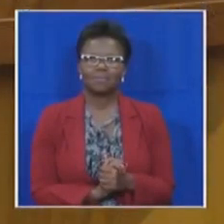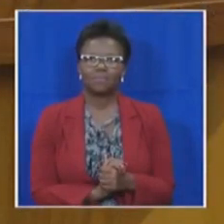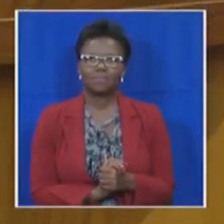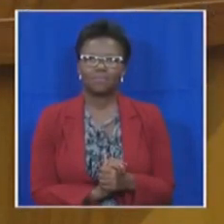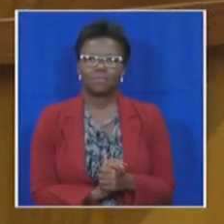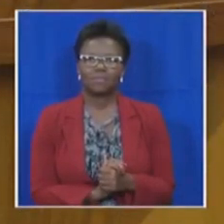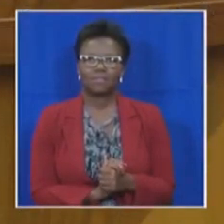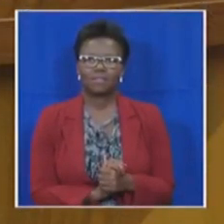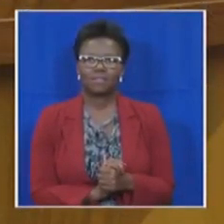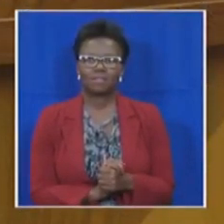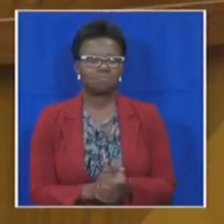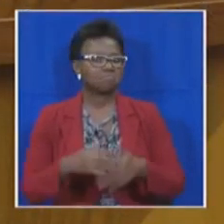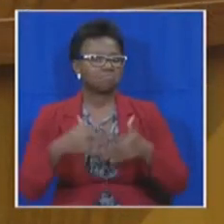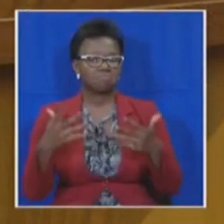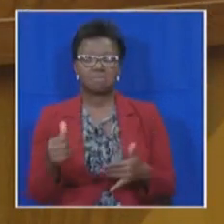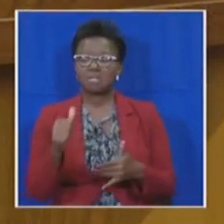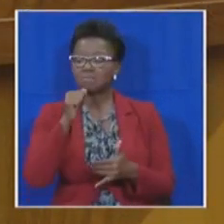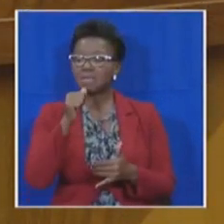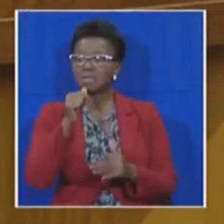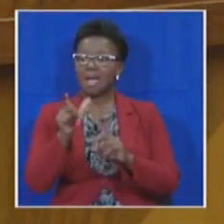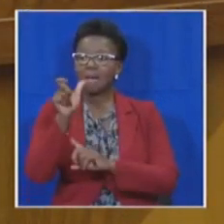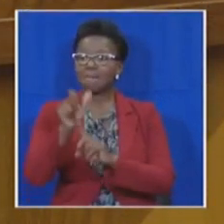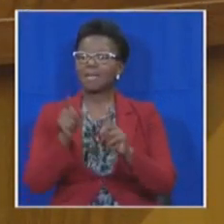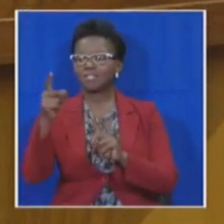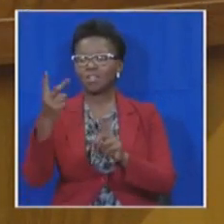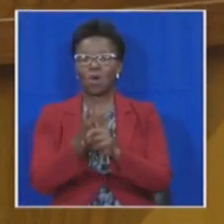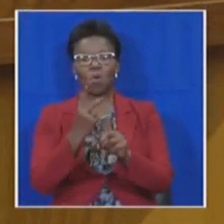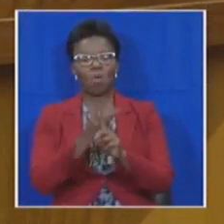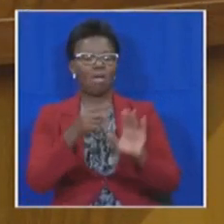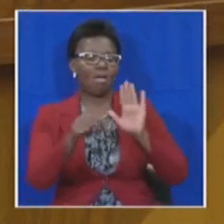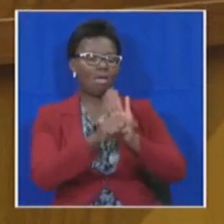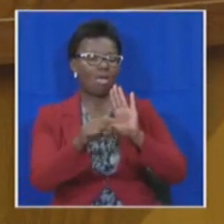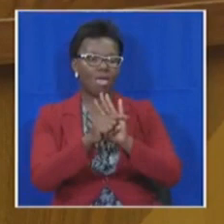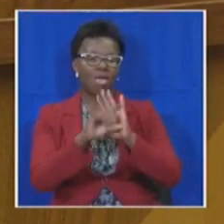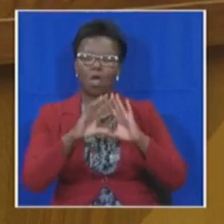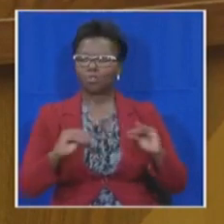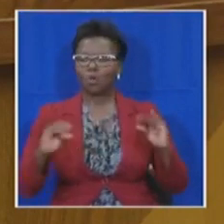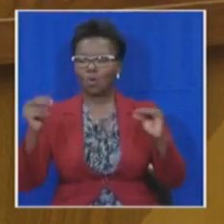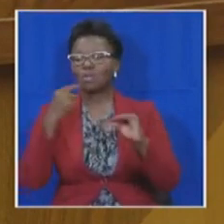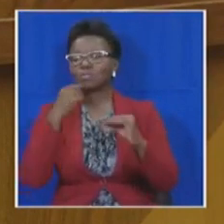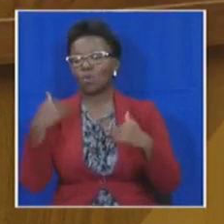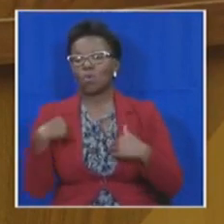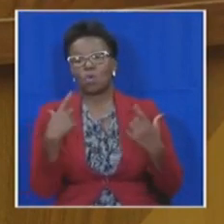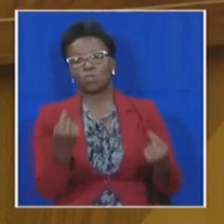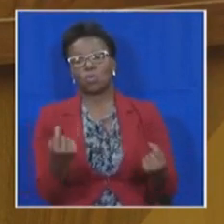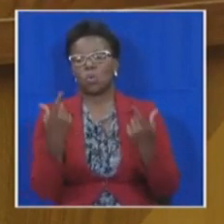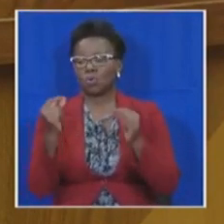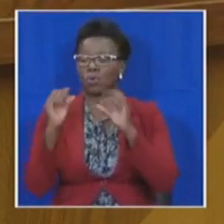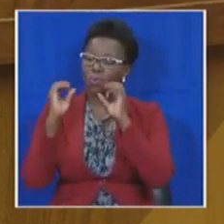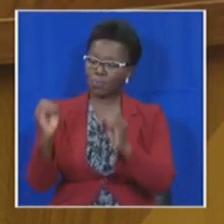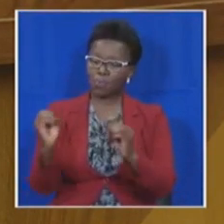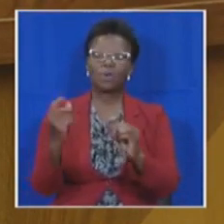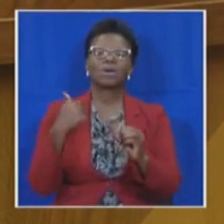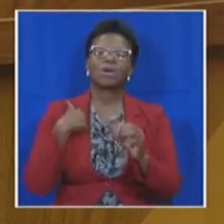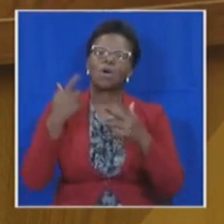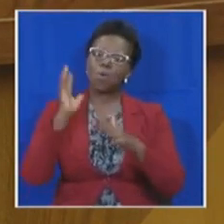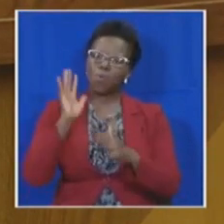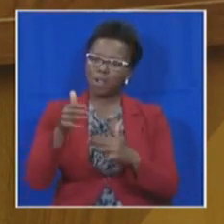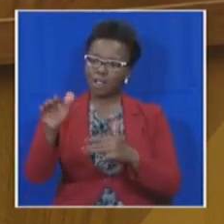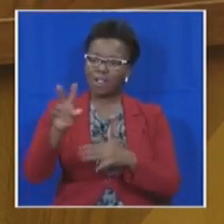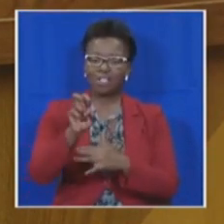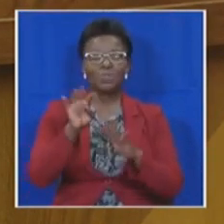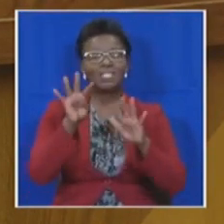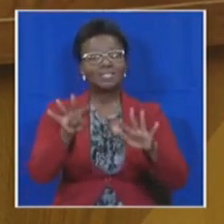So not even the doomed gospel of the ANC's false prophets will stop us from taking over the union buildings in